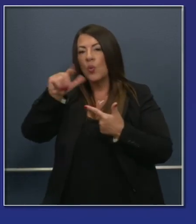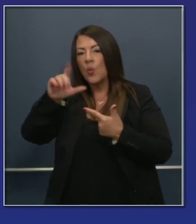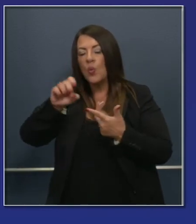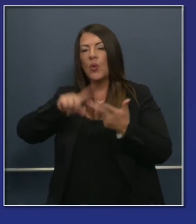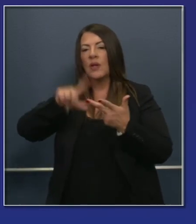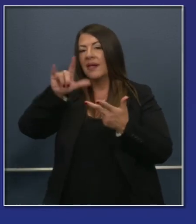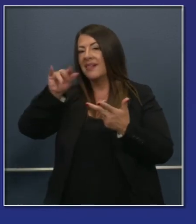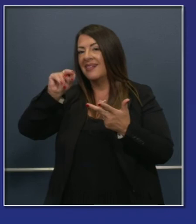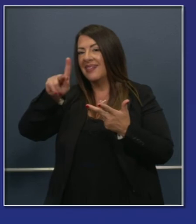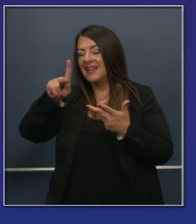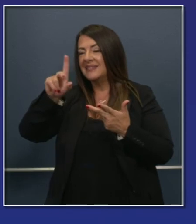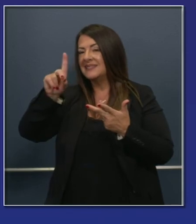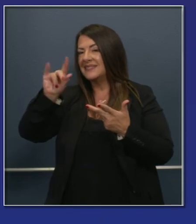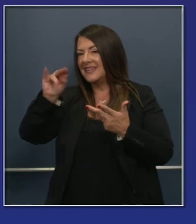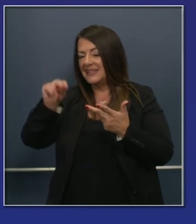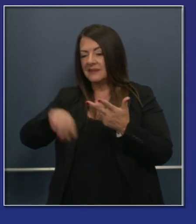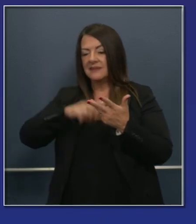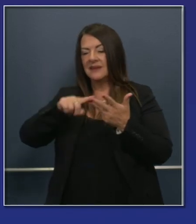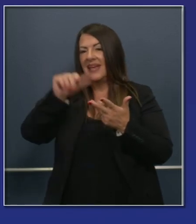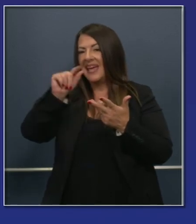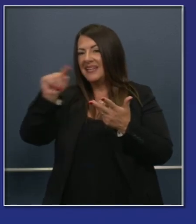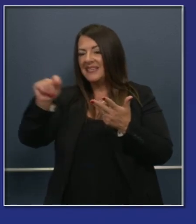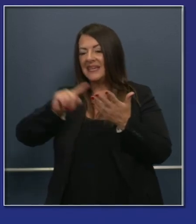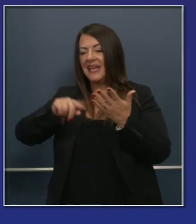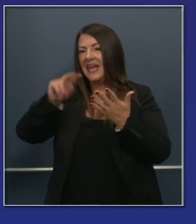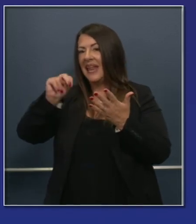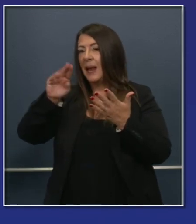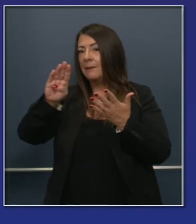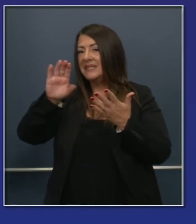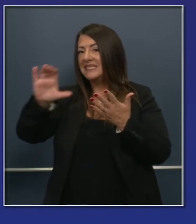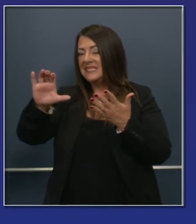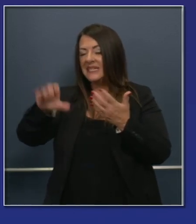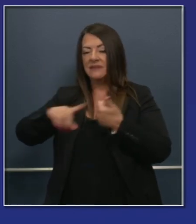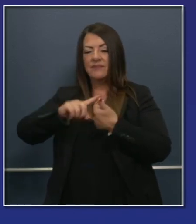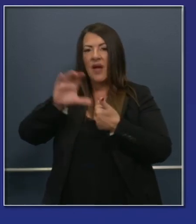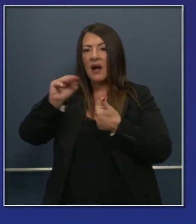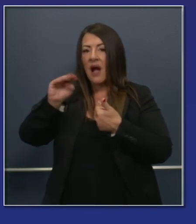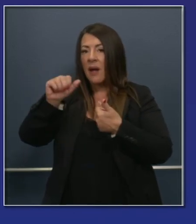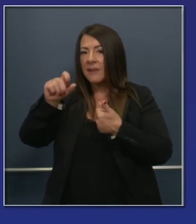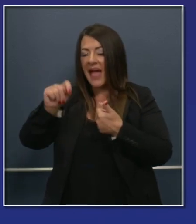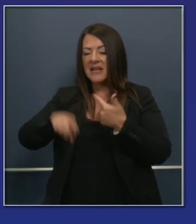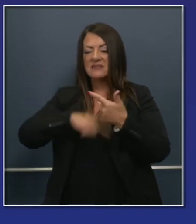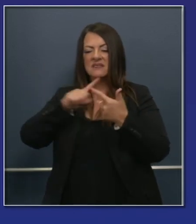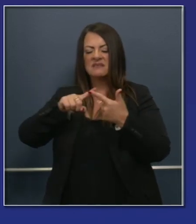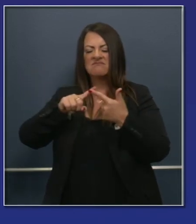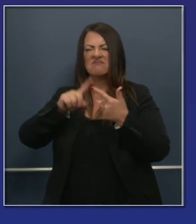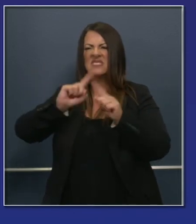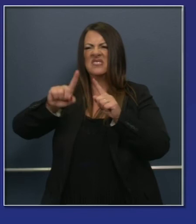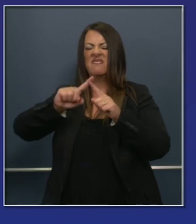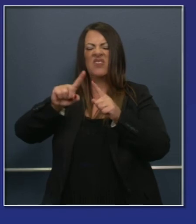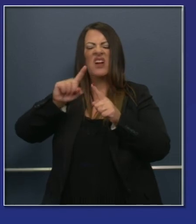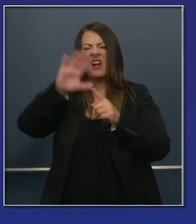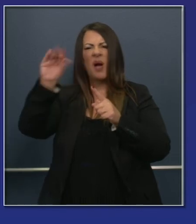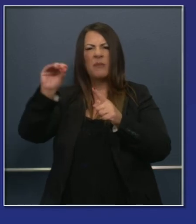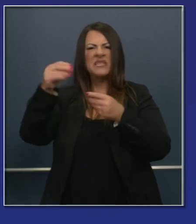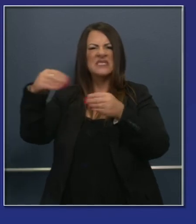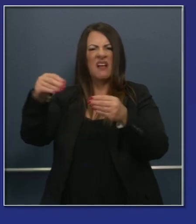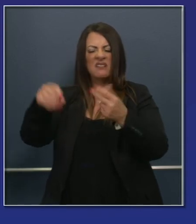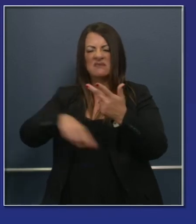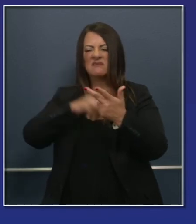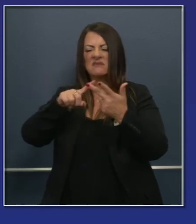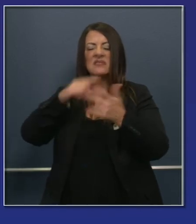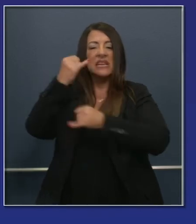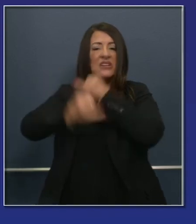Esri, AT&T, NBC, Universal, Comcast, Salesforce, Edison International,